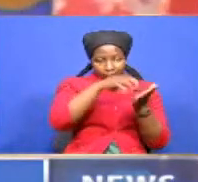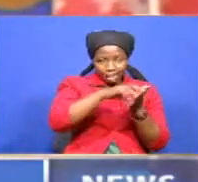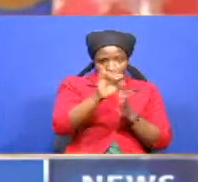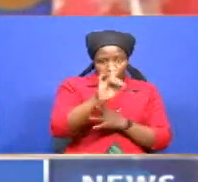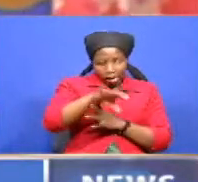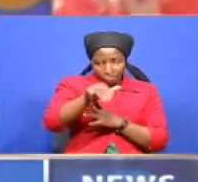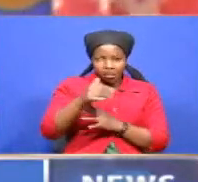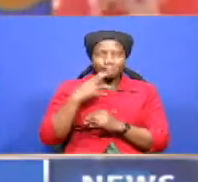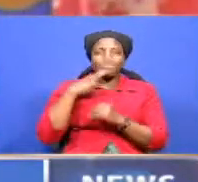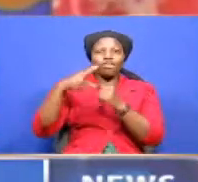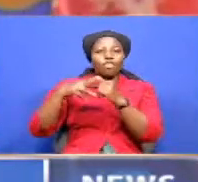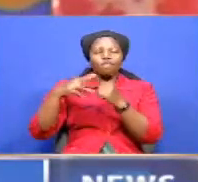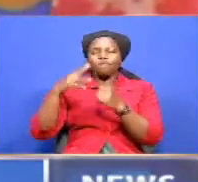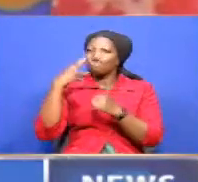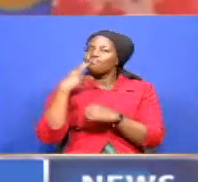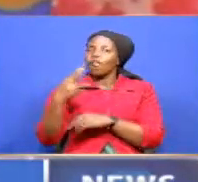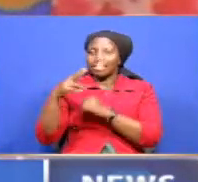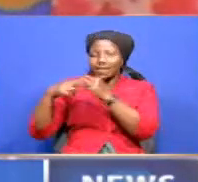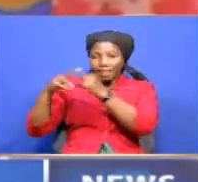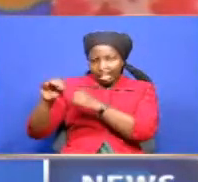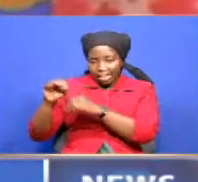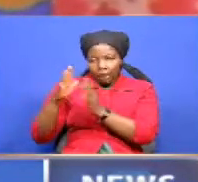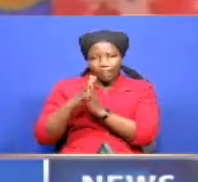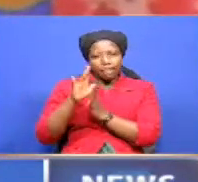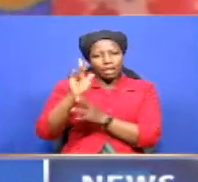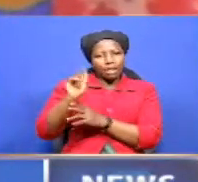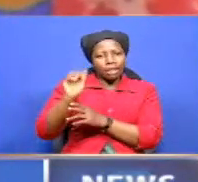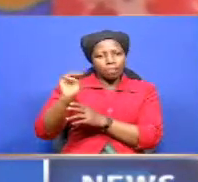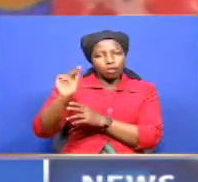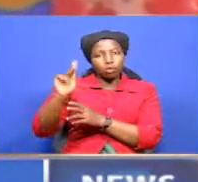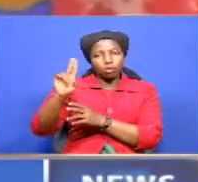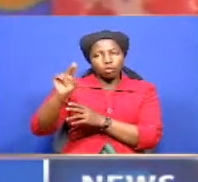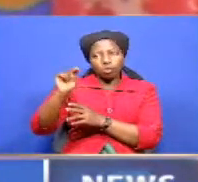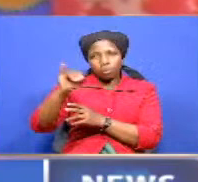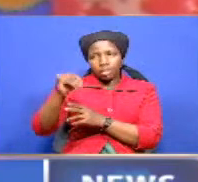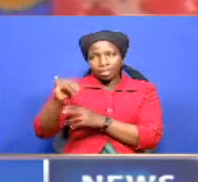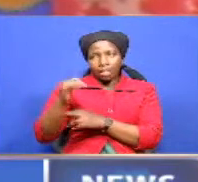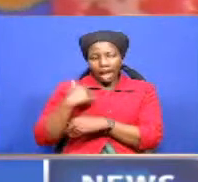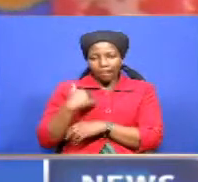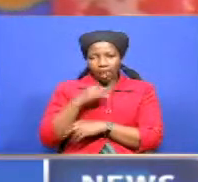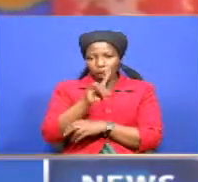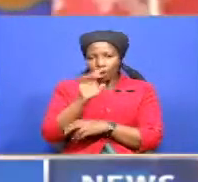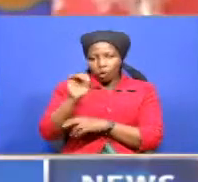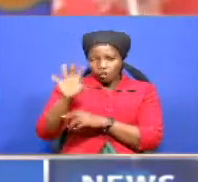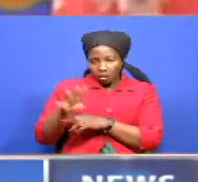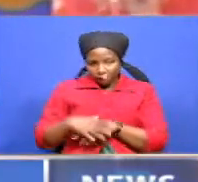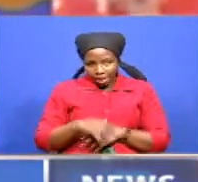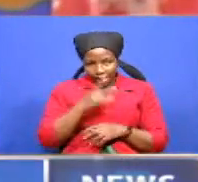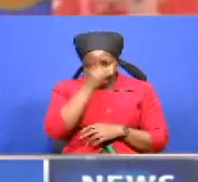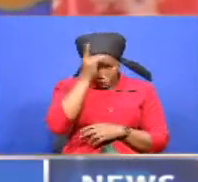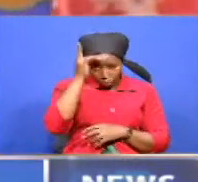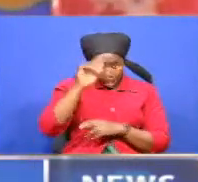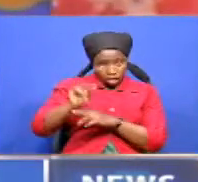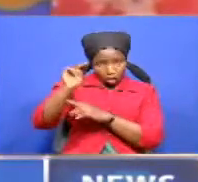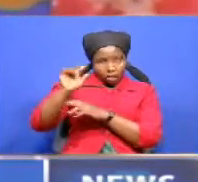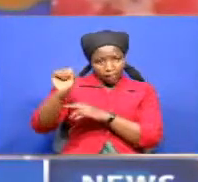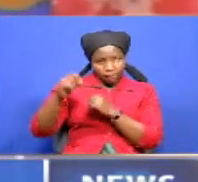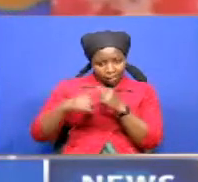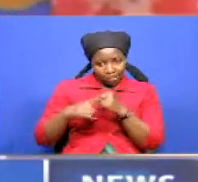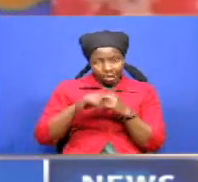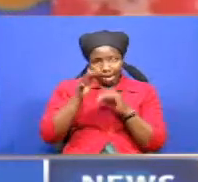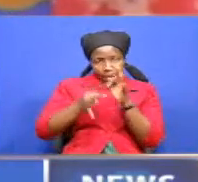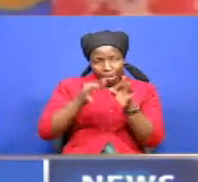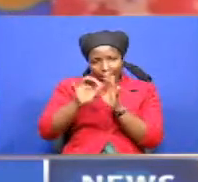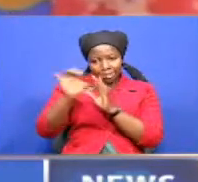470, with Kamukunji having 104 cases, Dagoreti North 56, Mbakasi East 38,